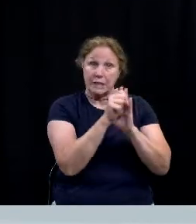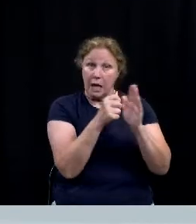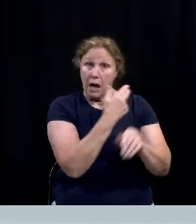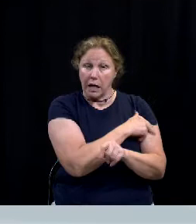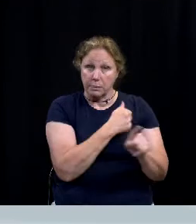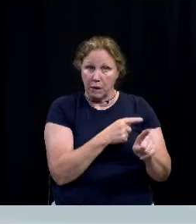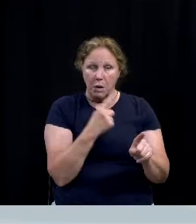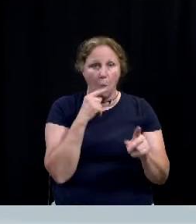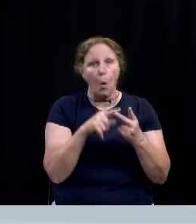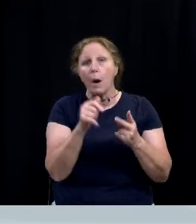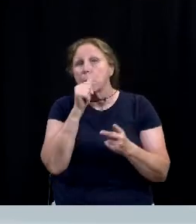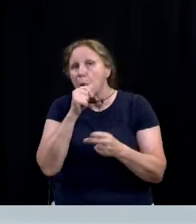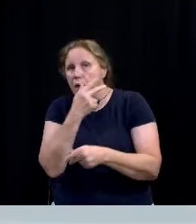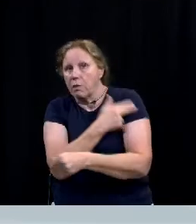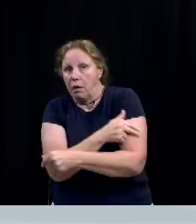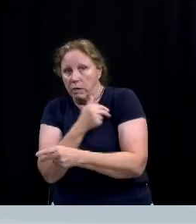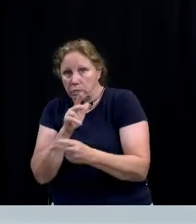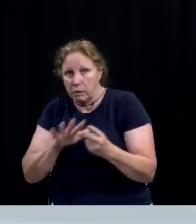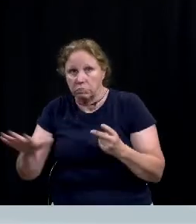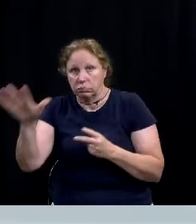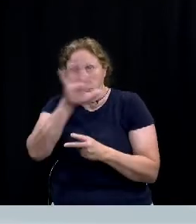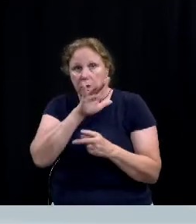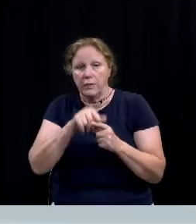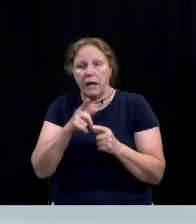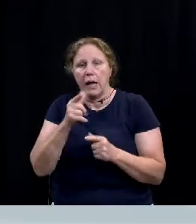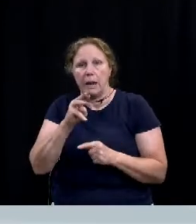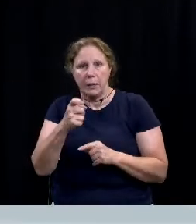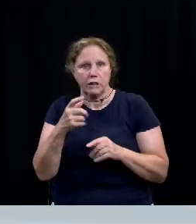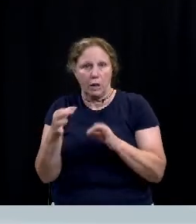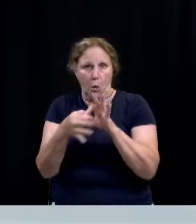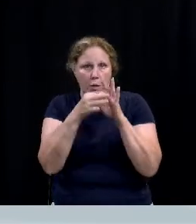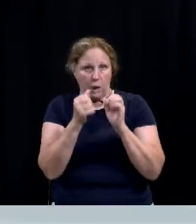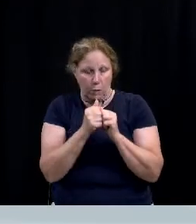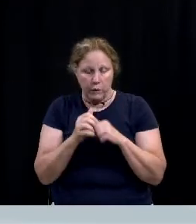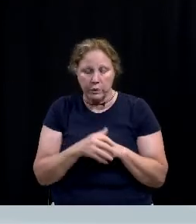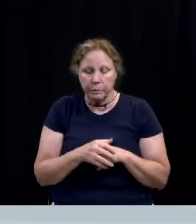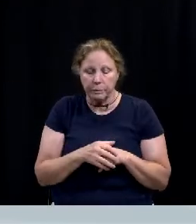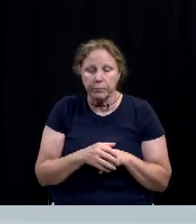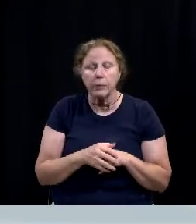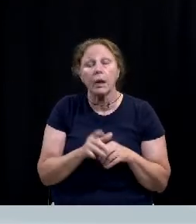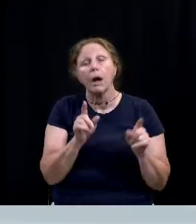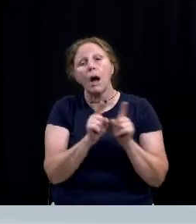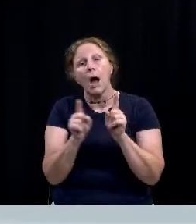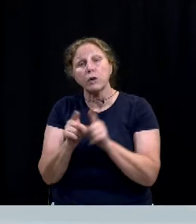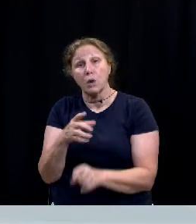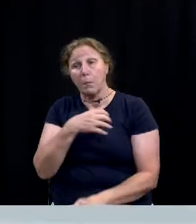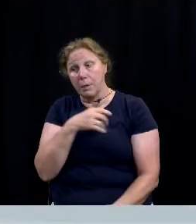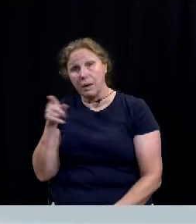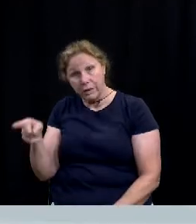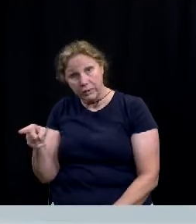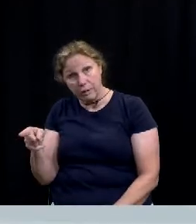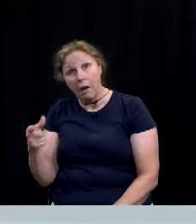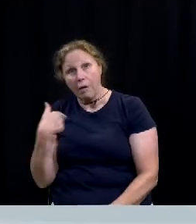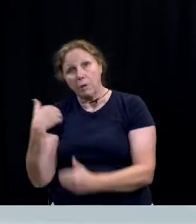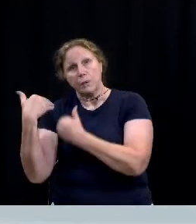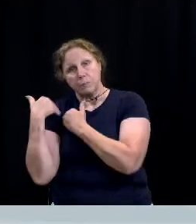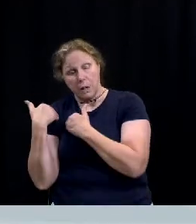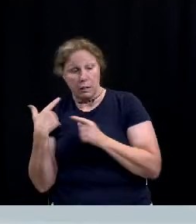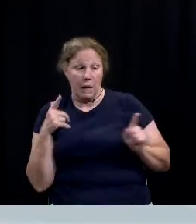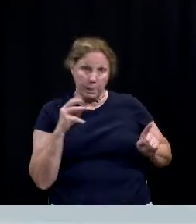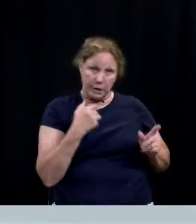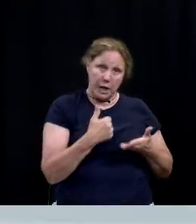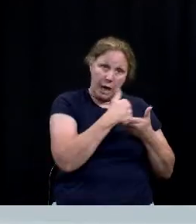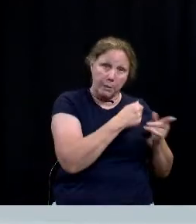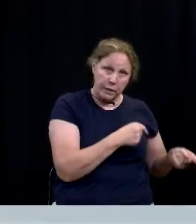or at one of the private mental health facilities coordinated by the LMHC additionally police are required to assist LMHC when a mental health